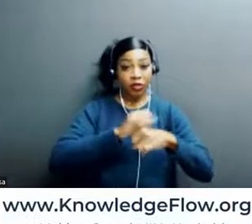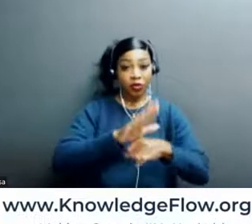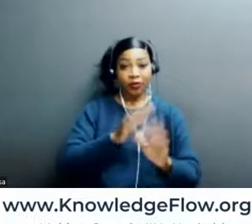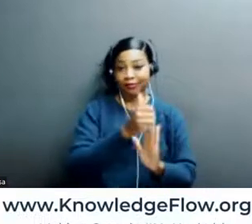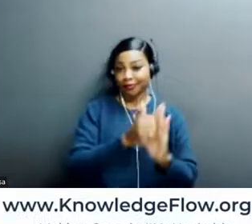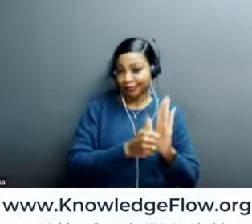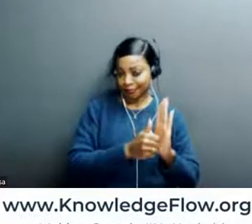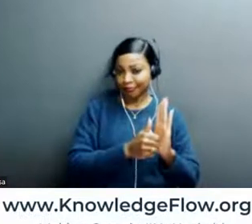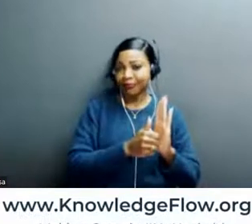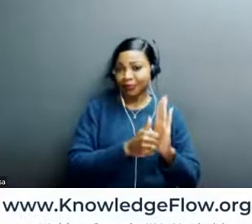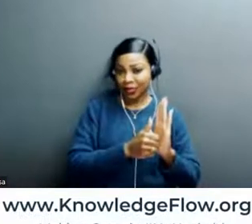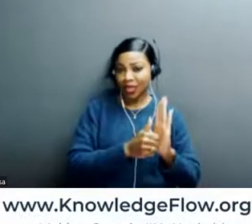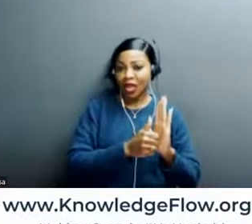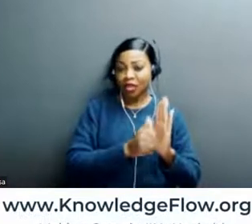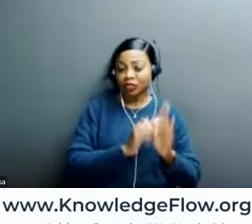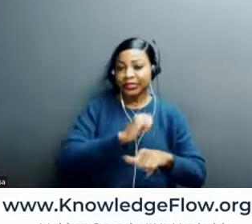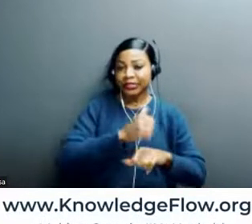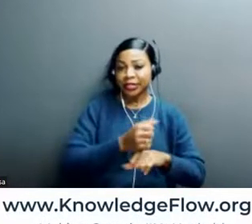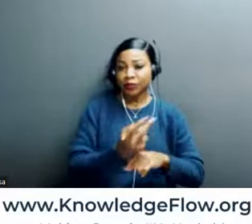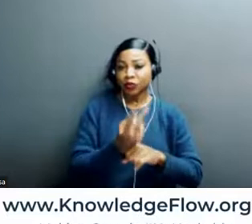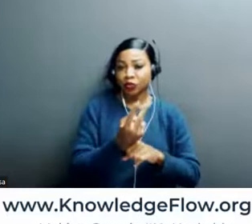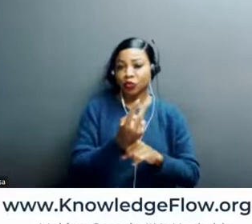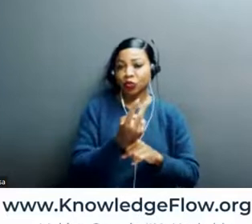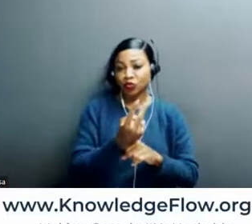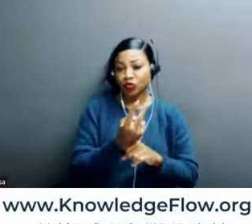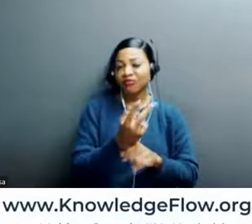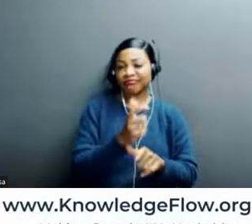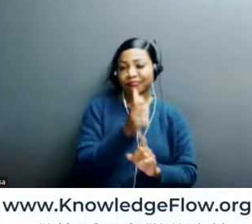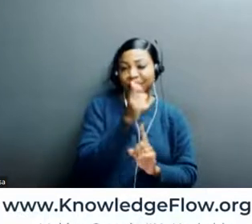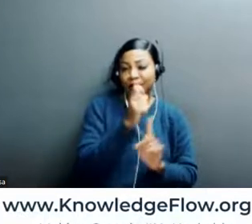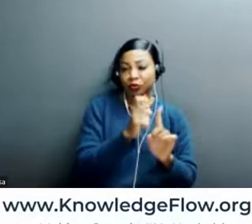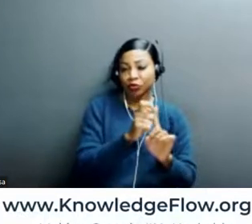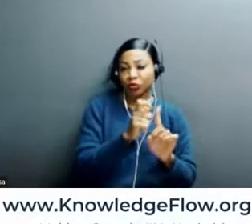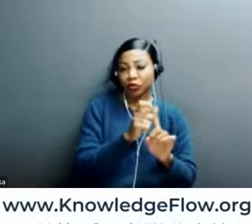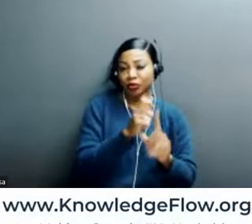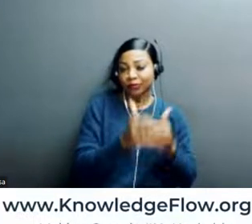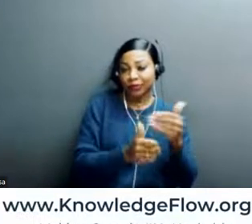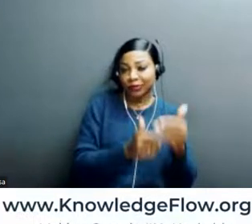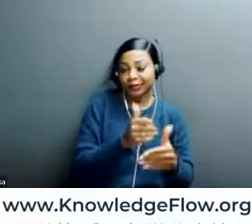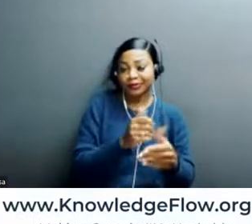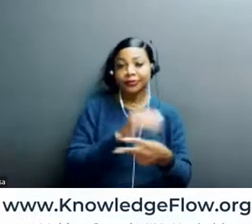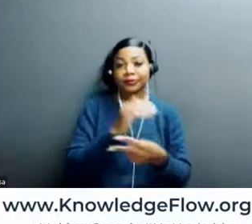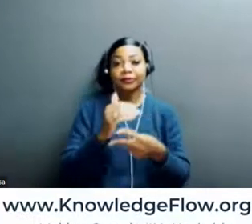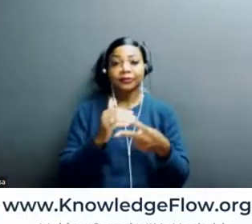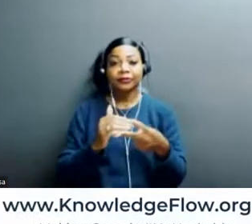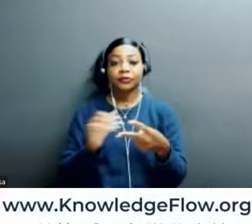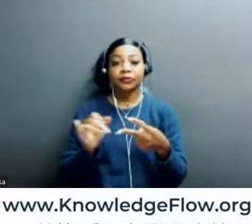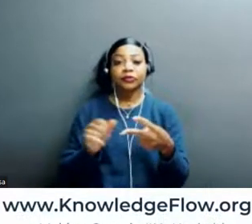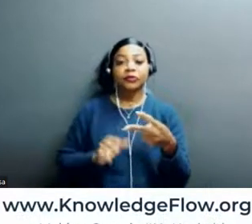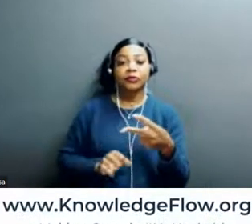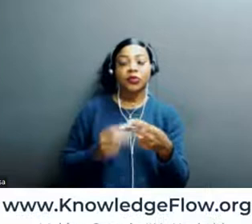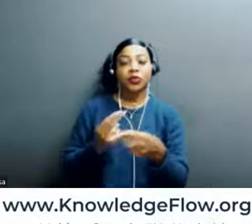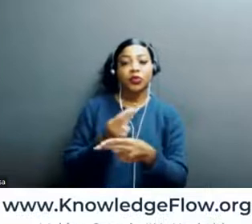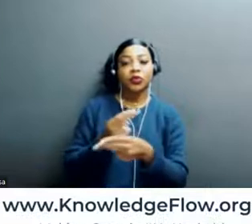by enabling two factor authentication. Number two, you want to look into using a